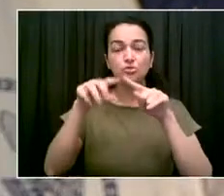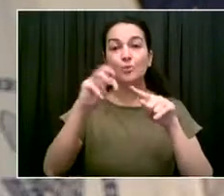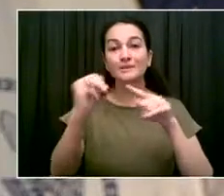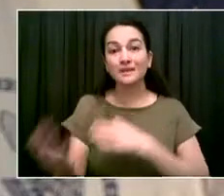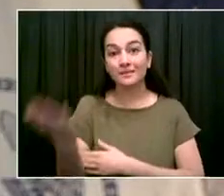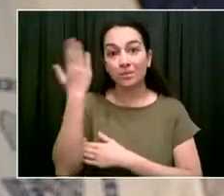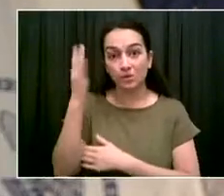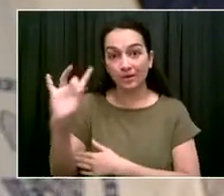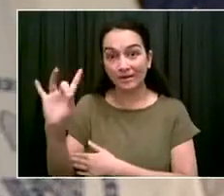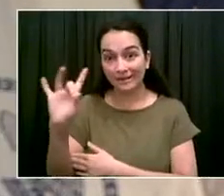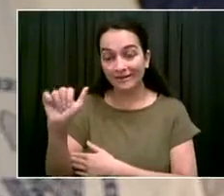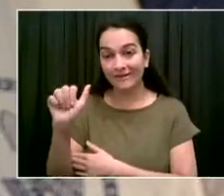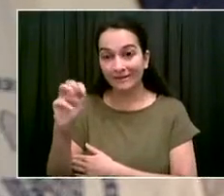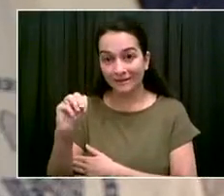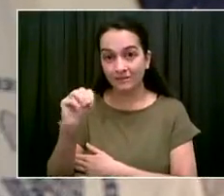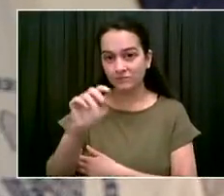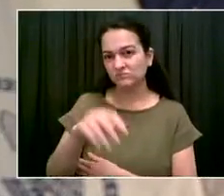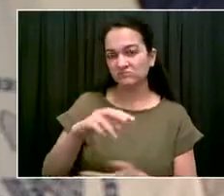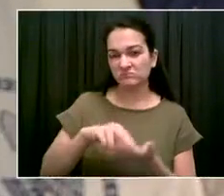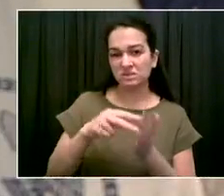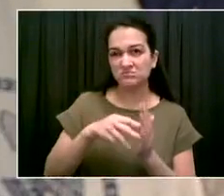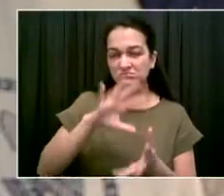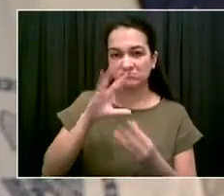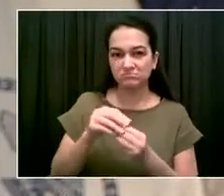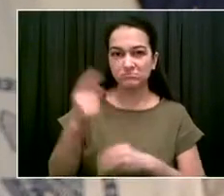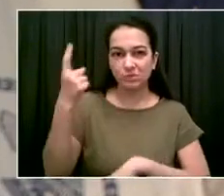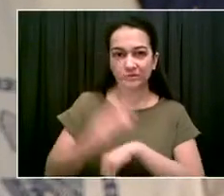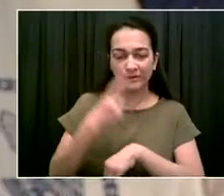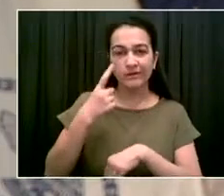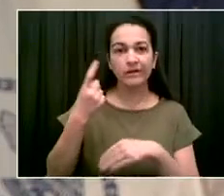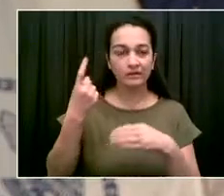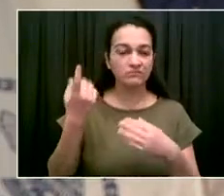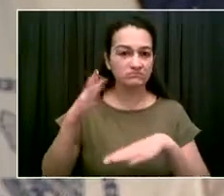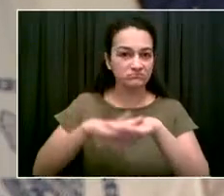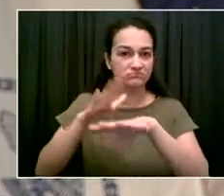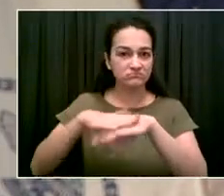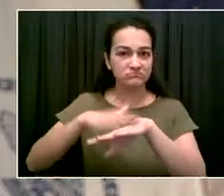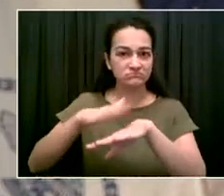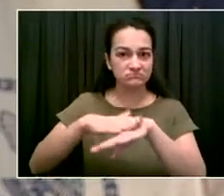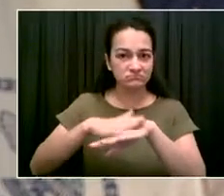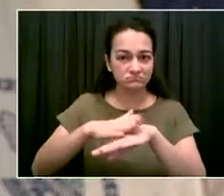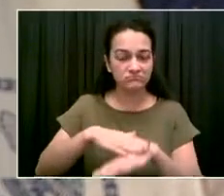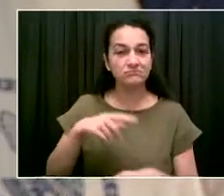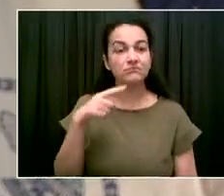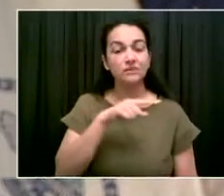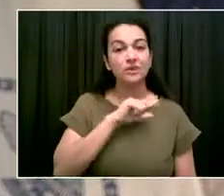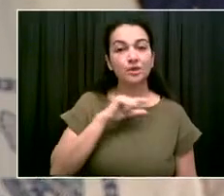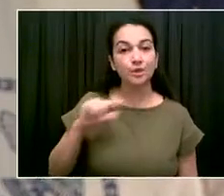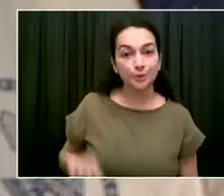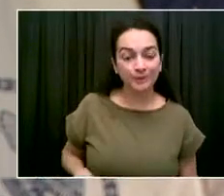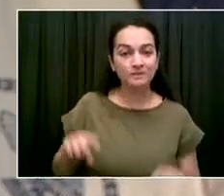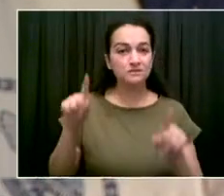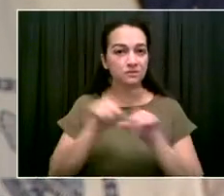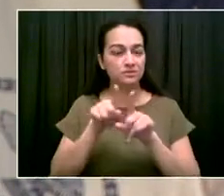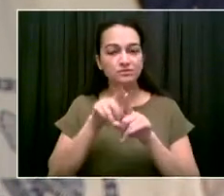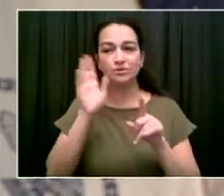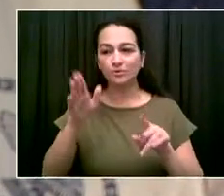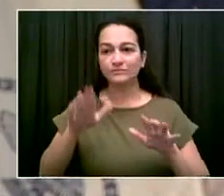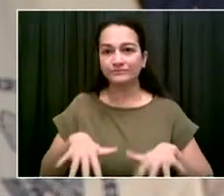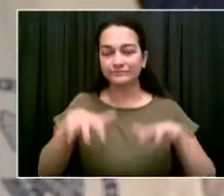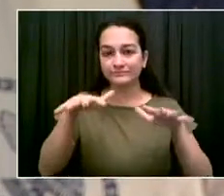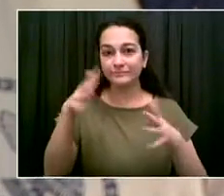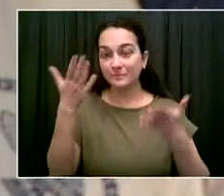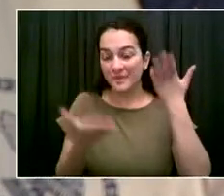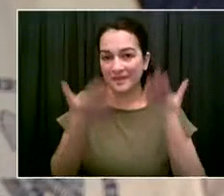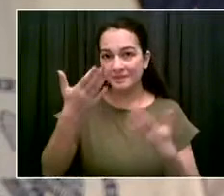parts of the Bronx and northern Queens. John will give you more of a sense of that. Earlier today, I issued an executive order declaring a